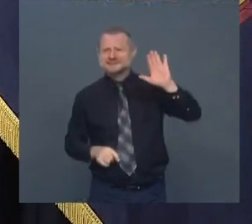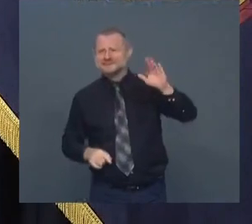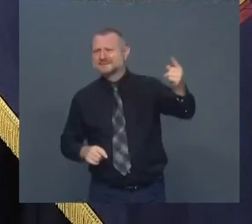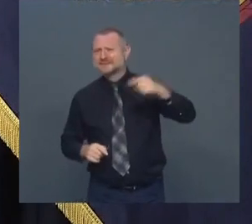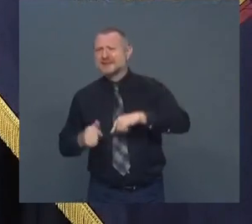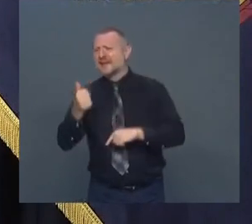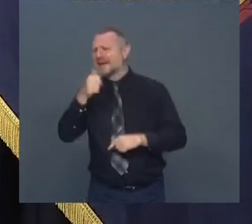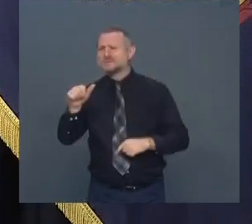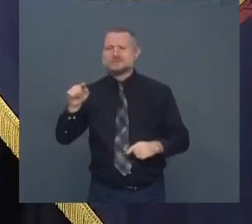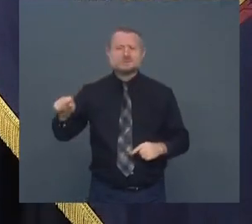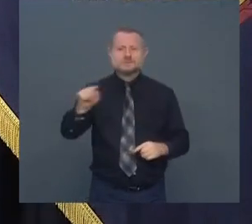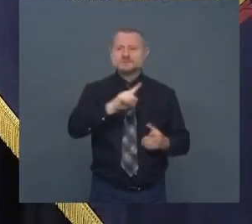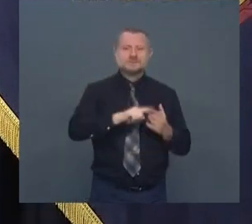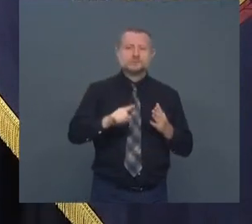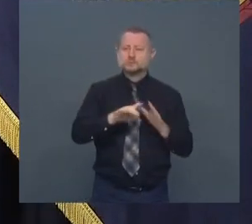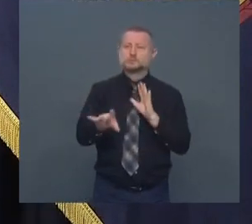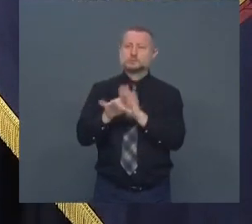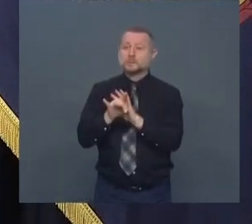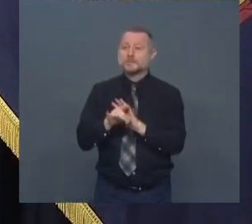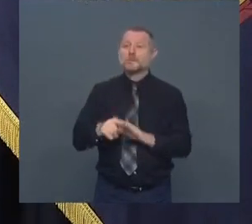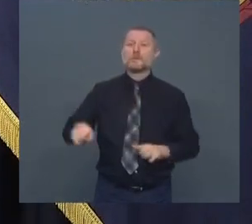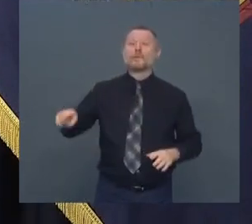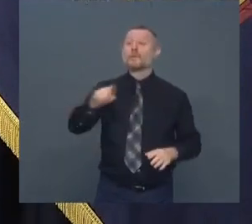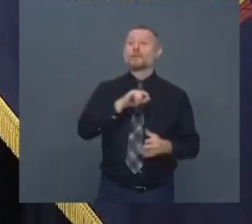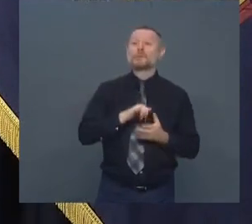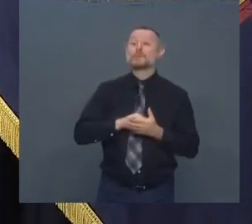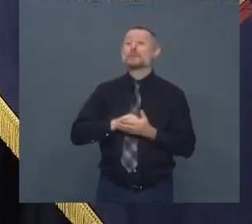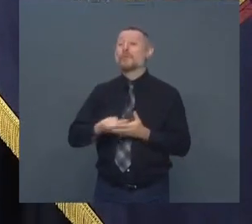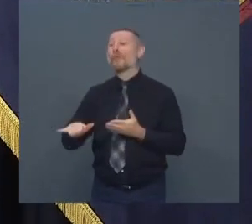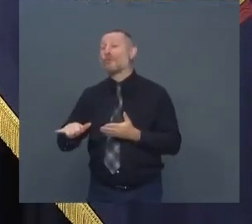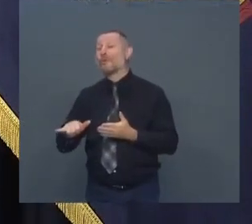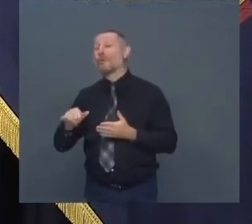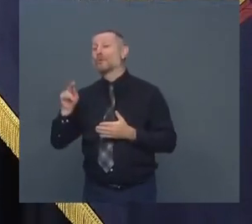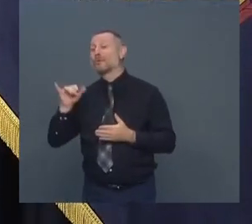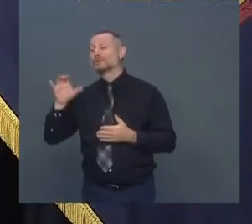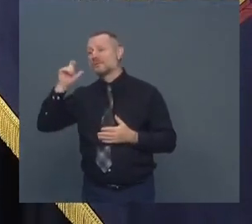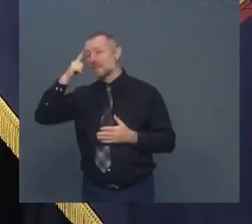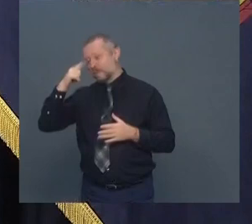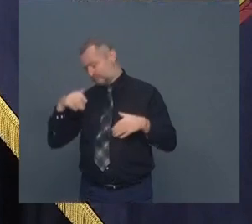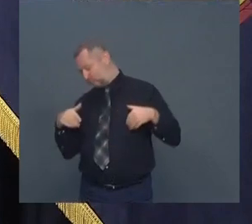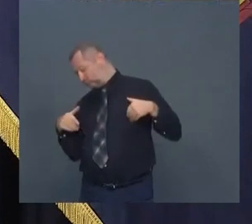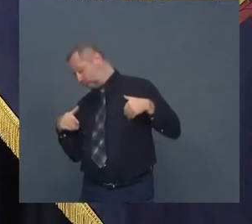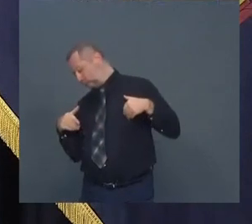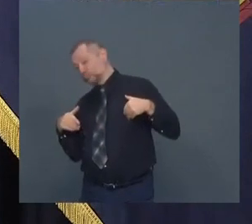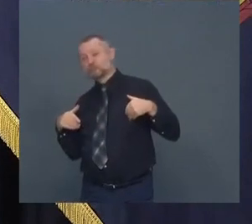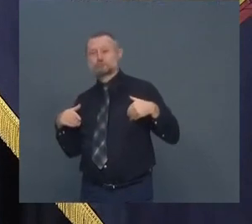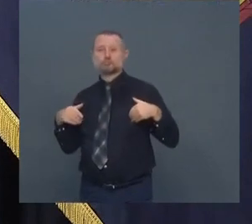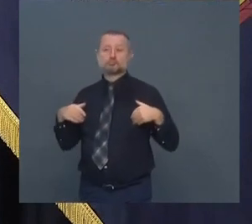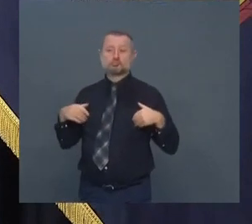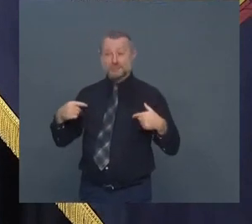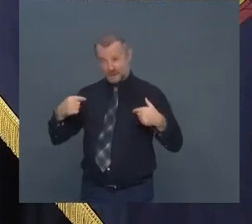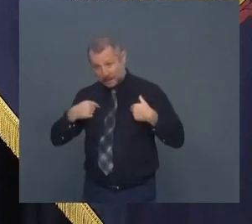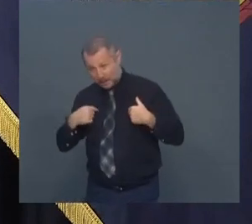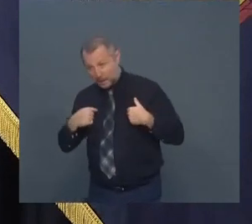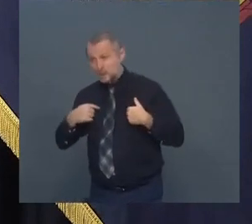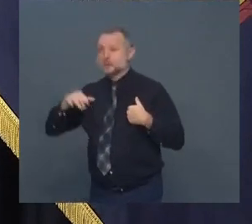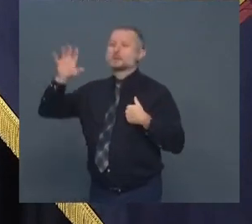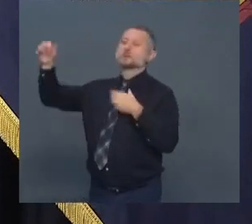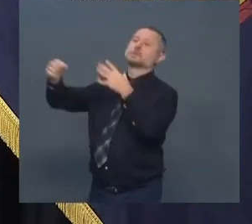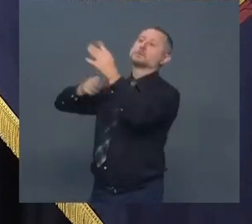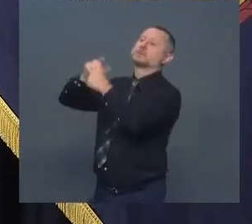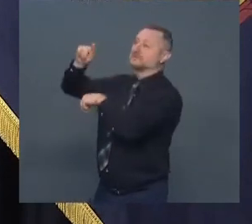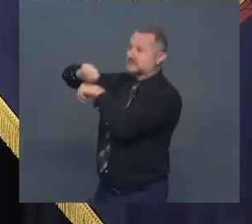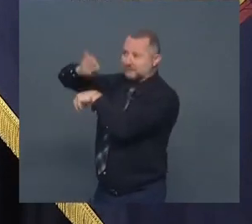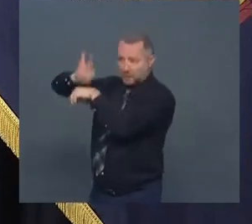you want they did nothing I had to put together a state task force state liquor